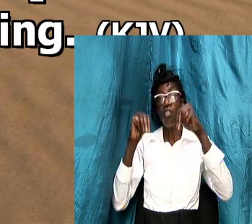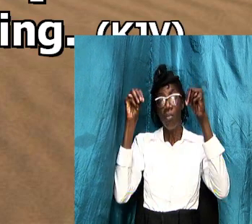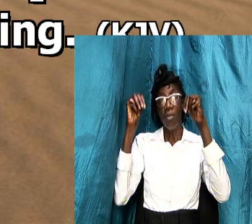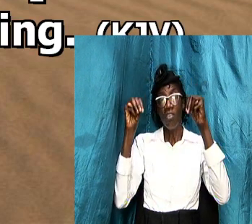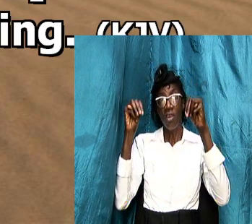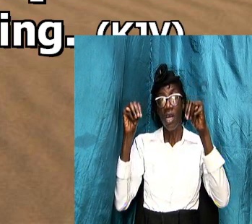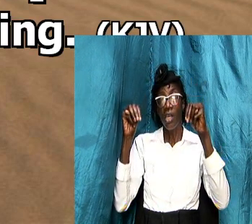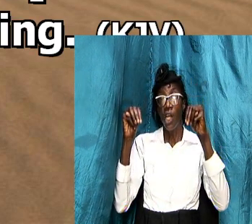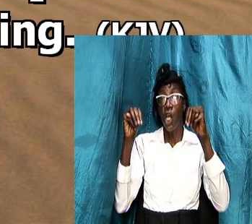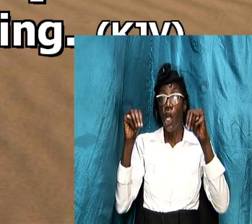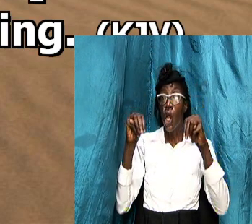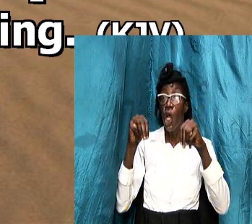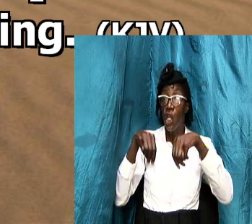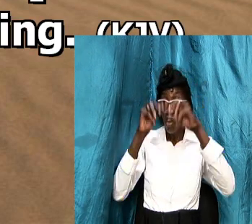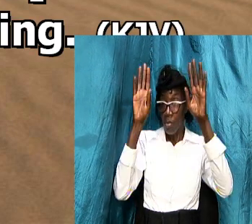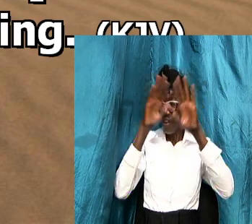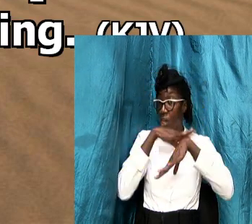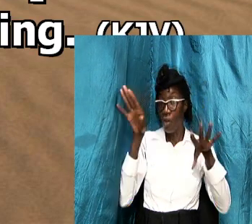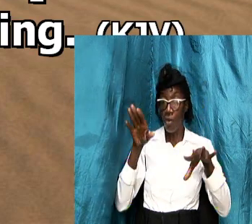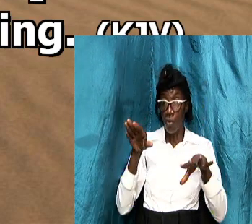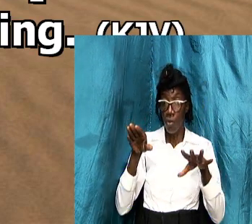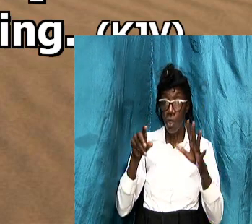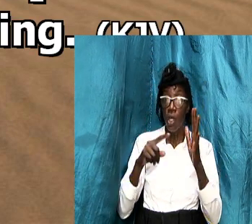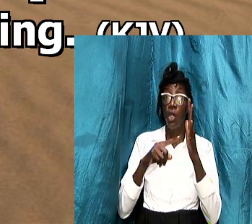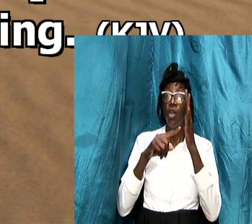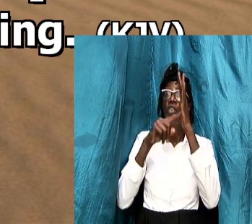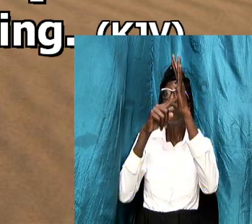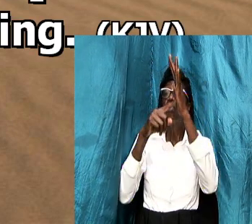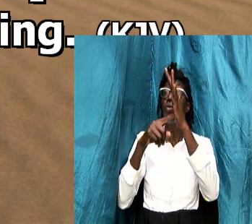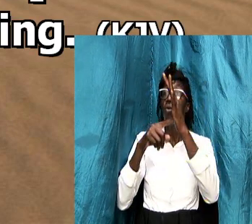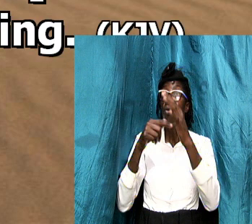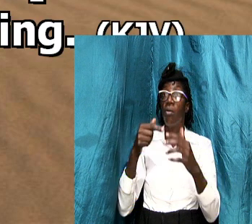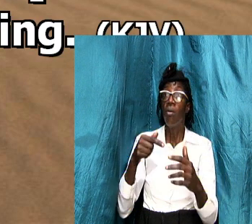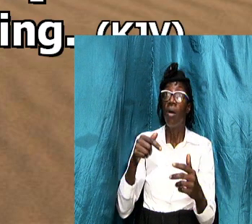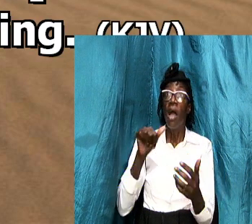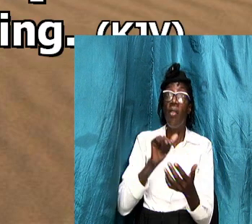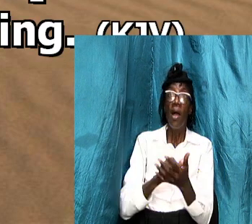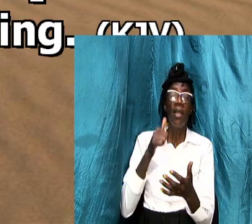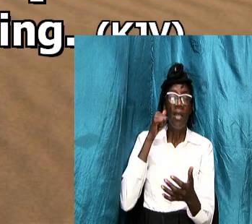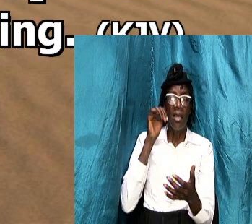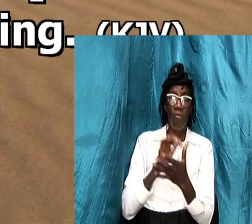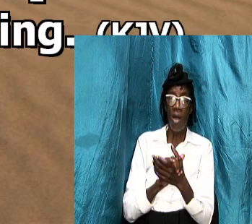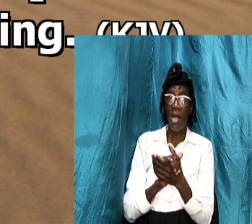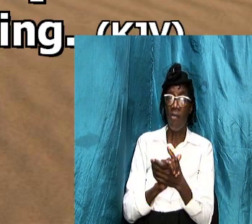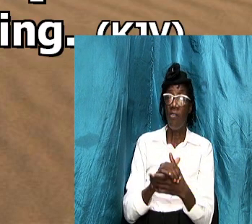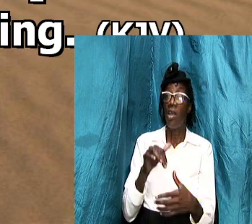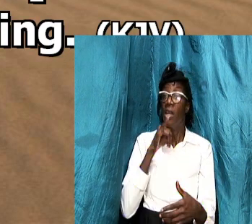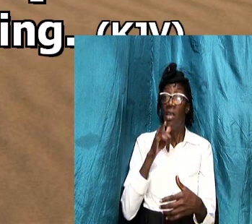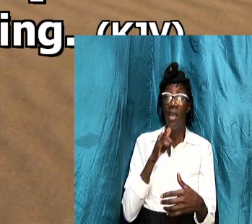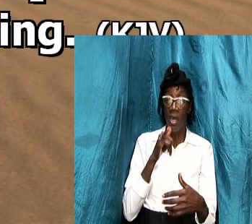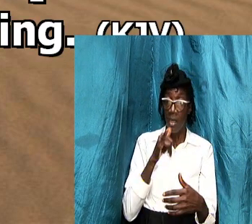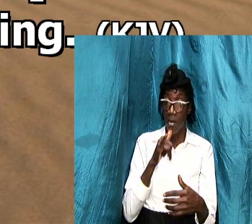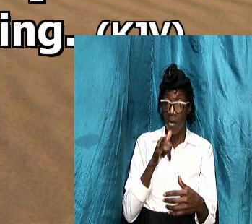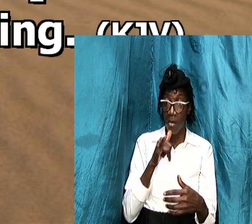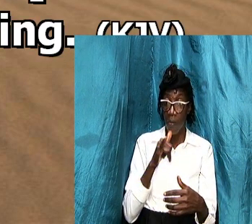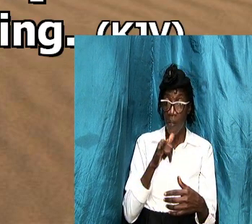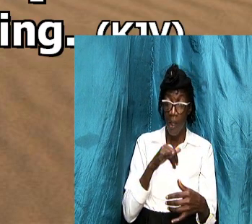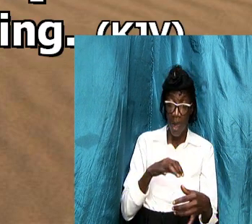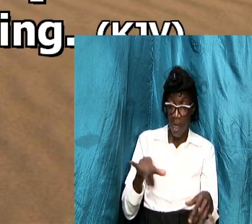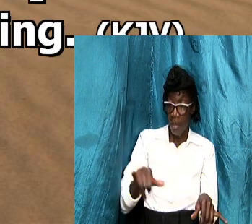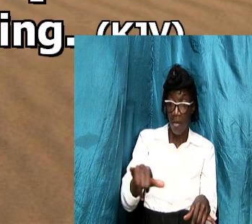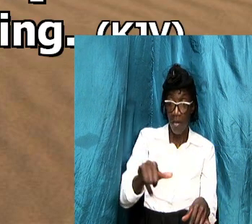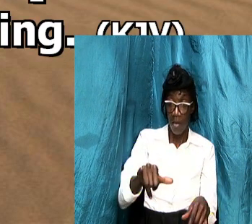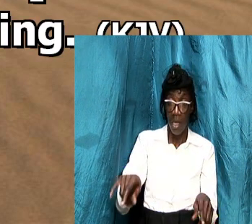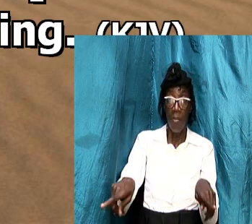signify that a wife is inferior to her husband men and women have